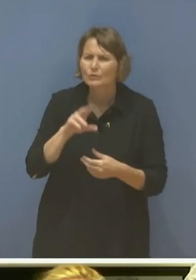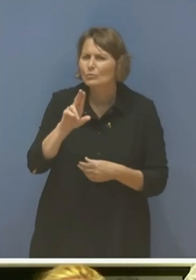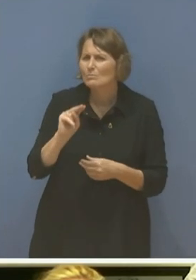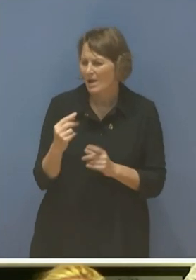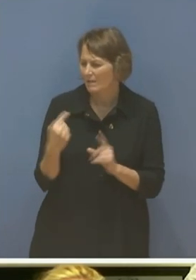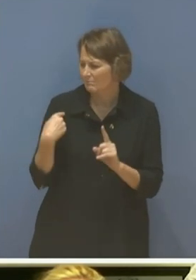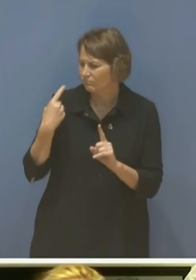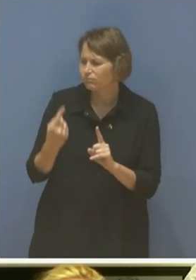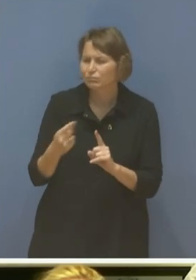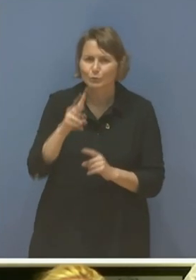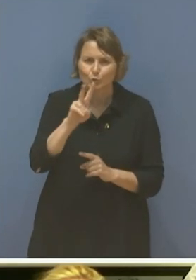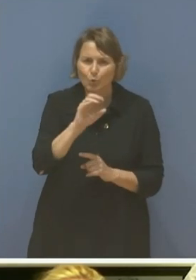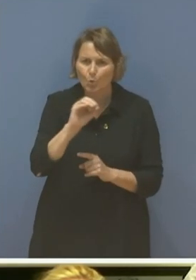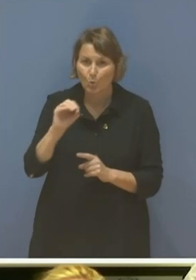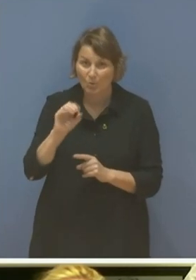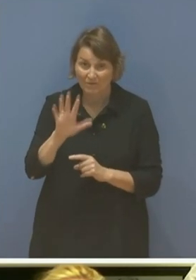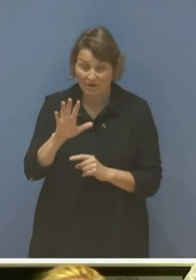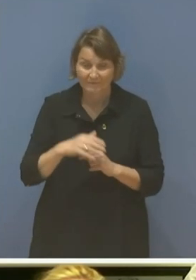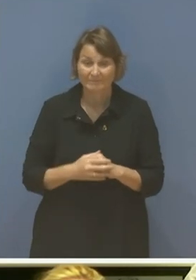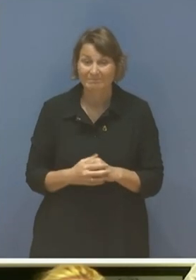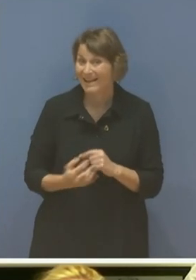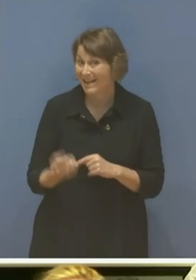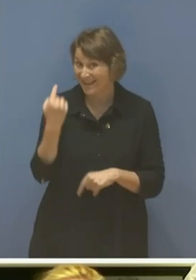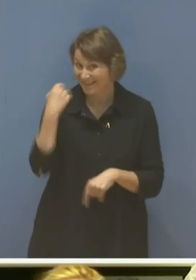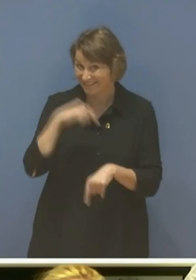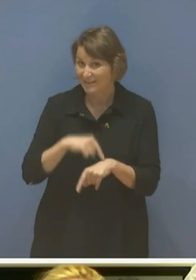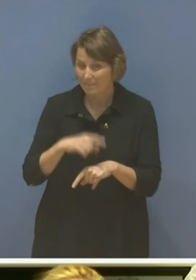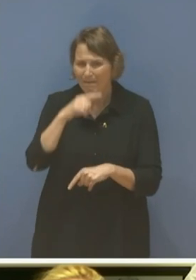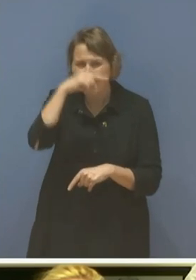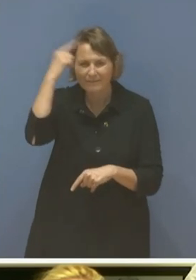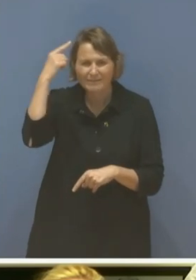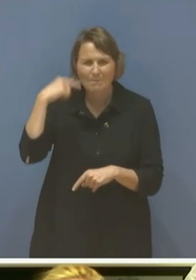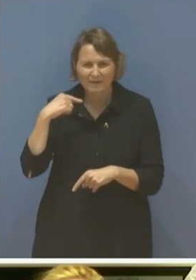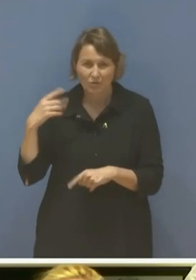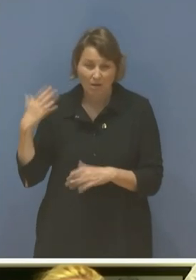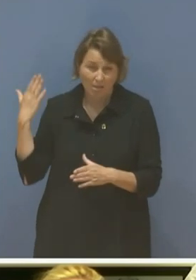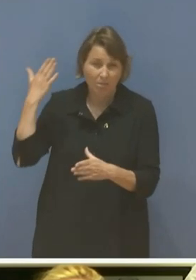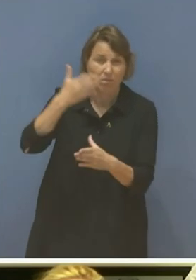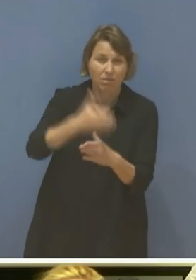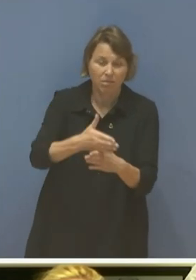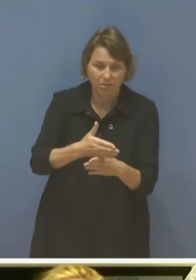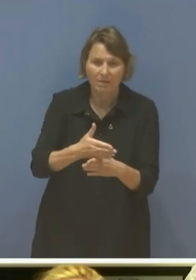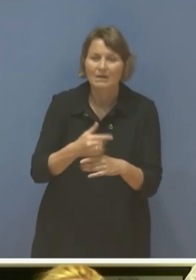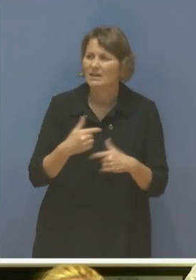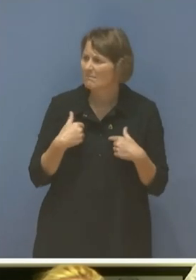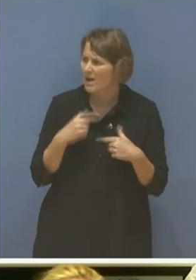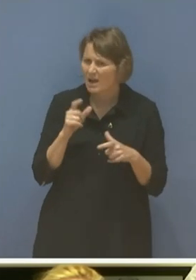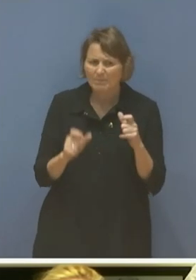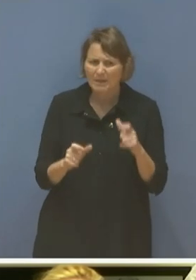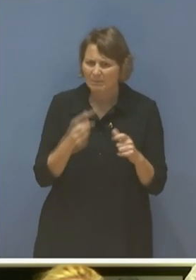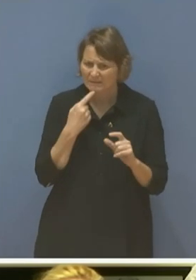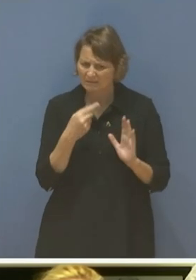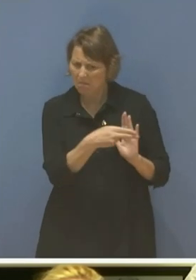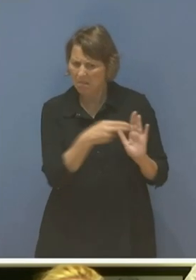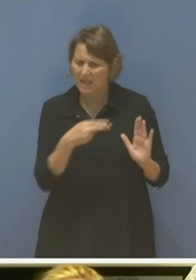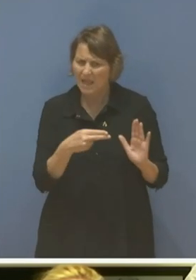During Azerbaijan's last intervention, I noted that my people were deemed to be separatist, and